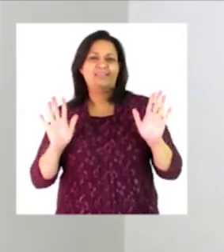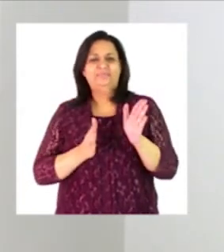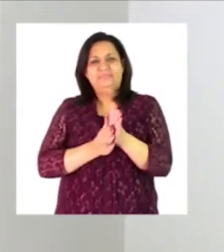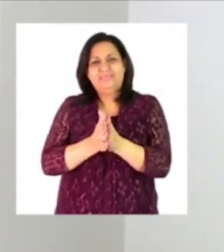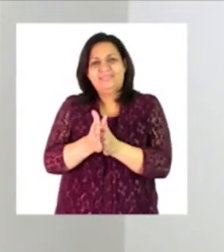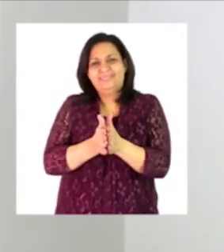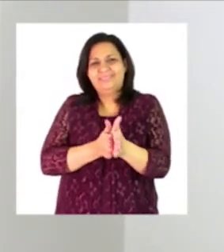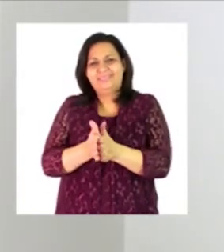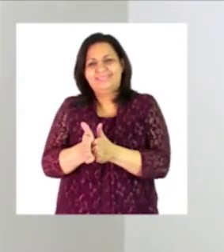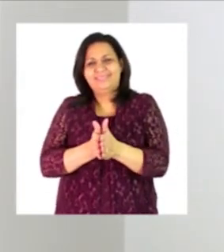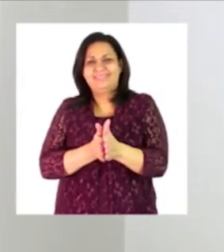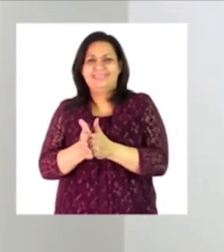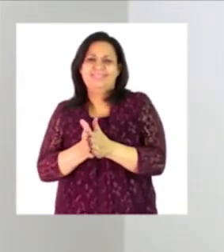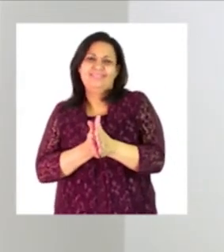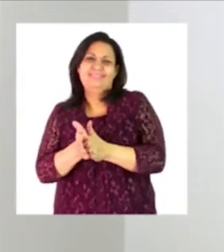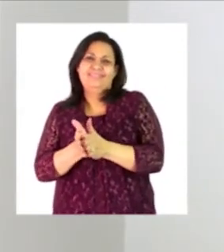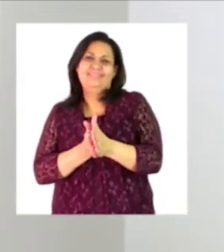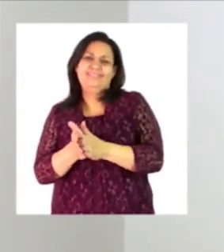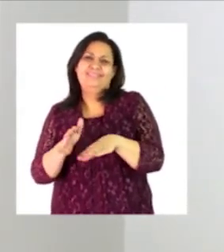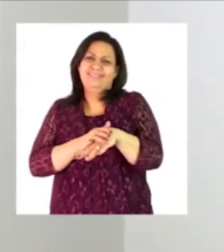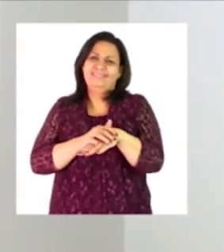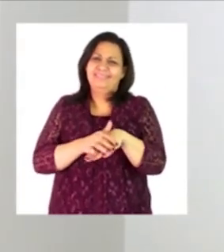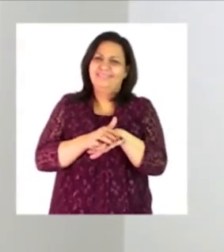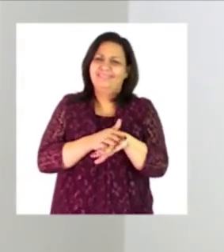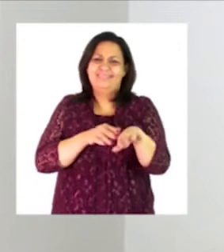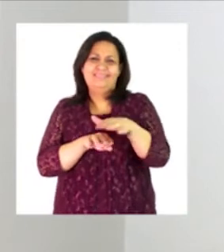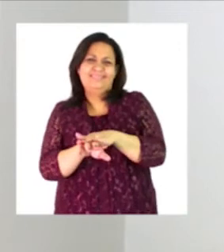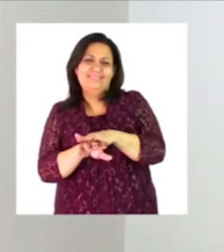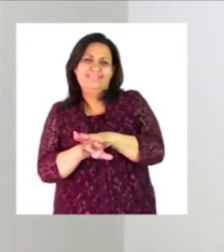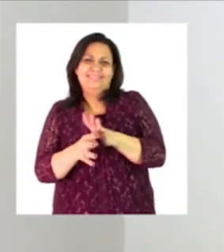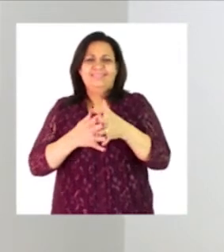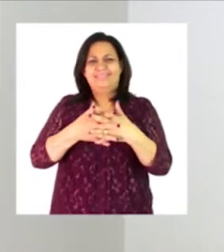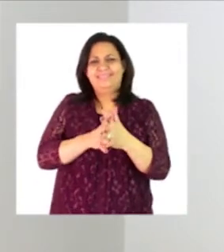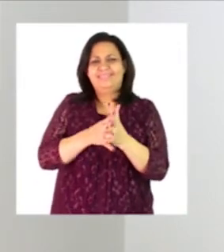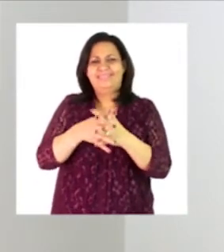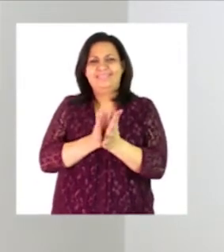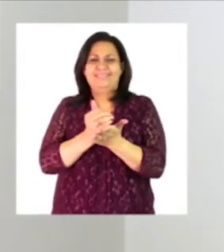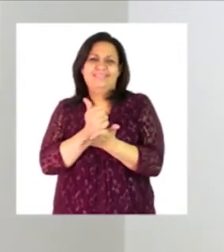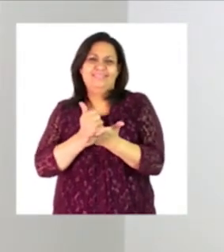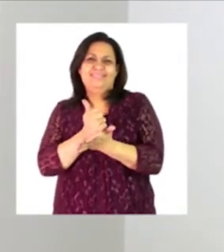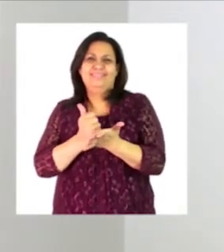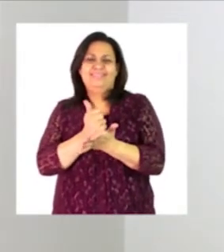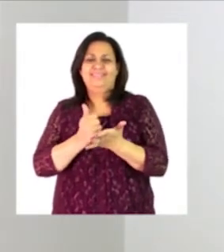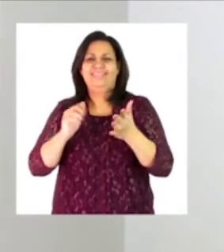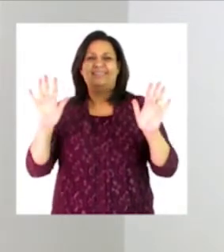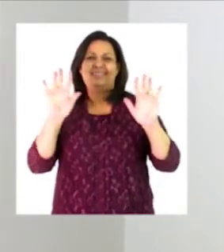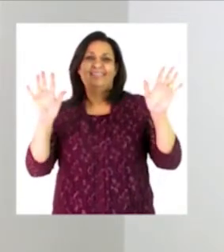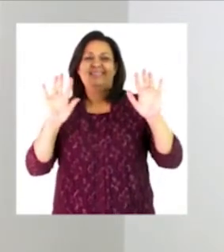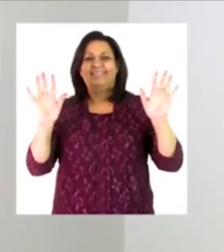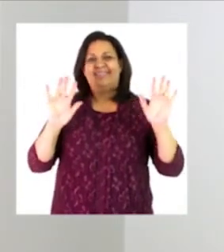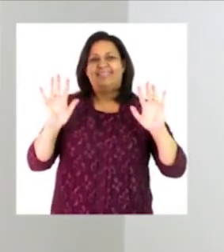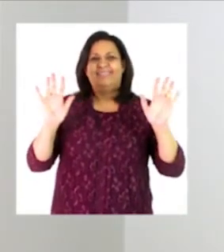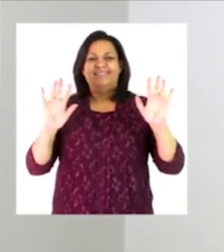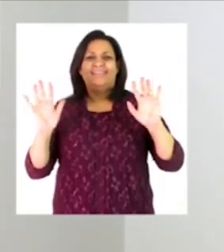rub rub rub your hands back inside and forth now your hands